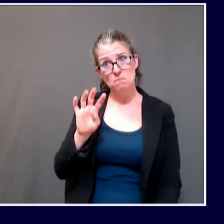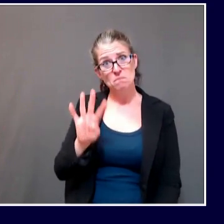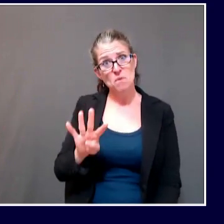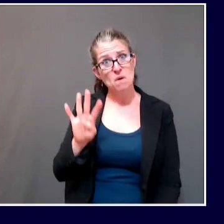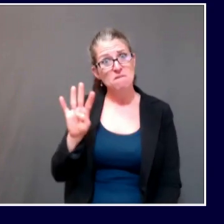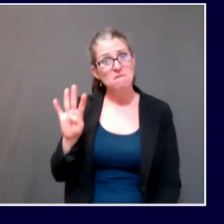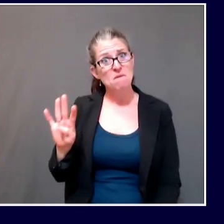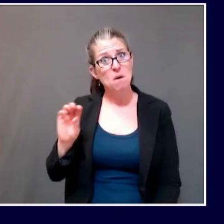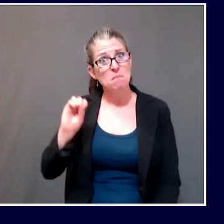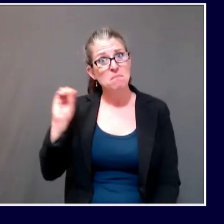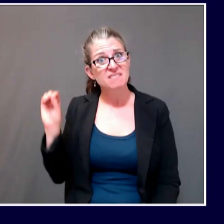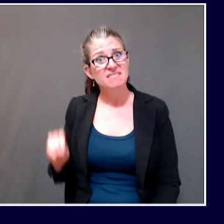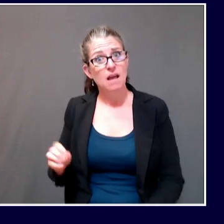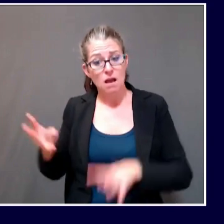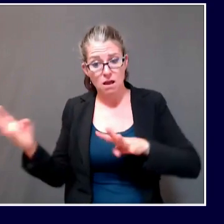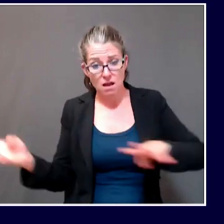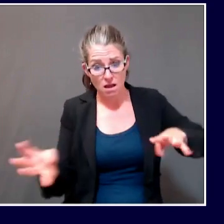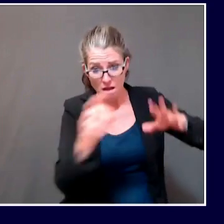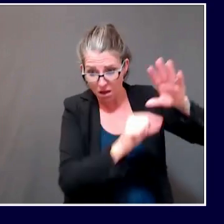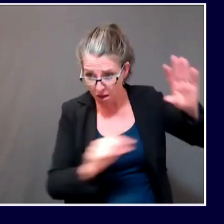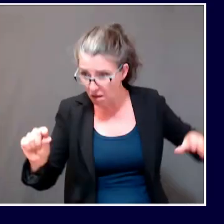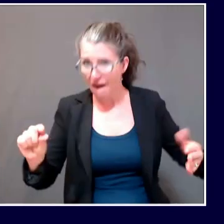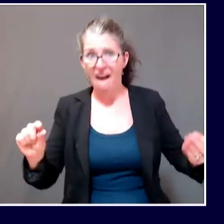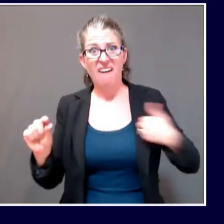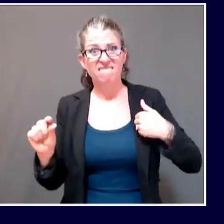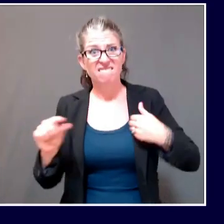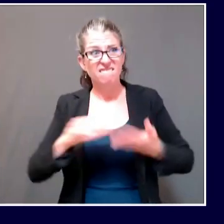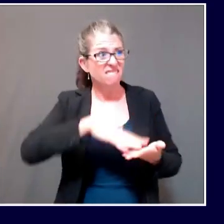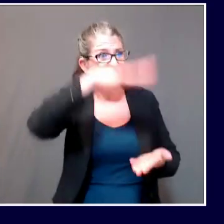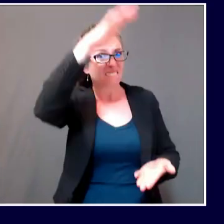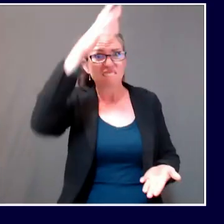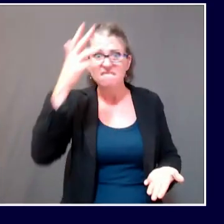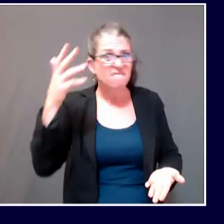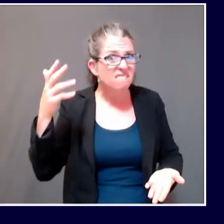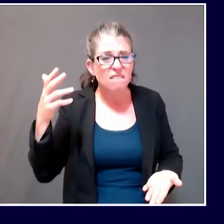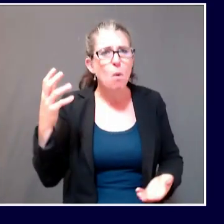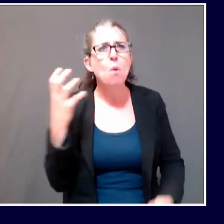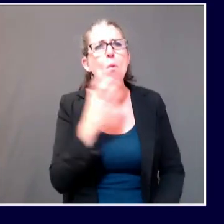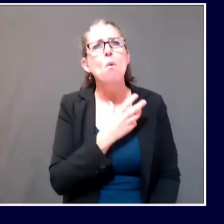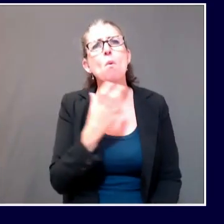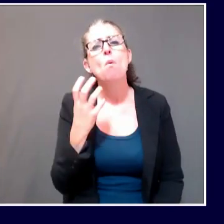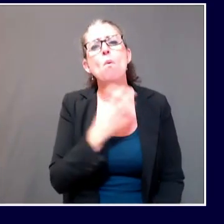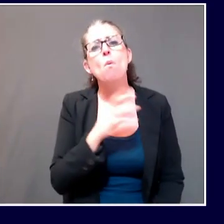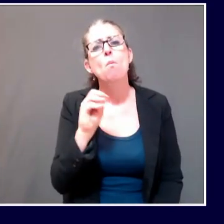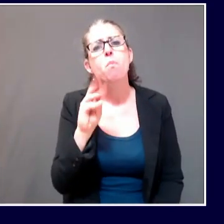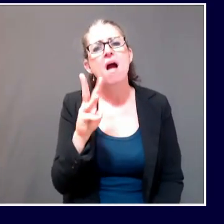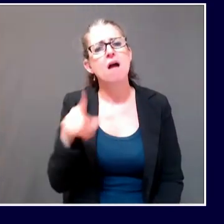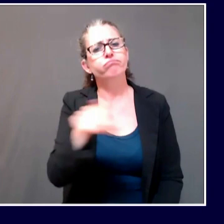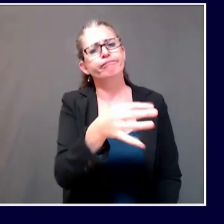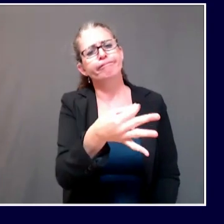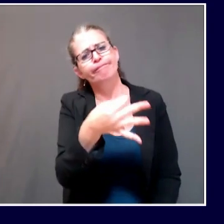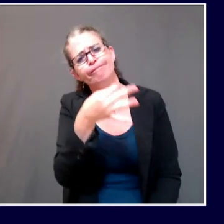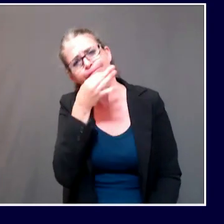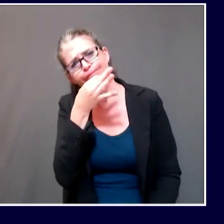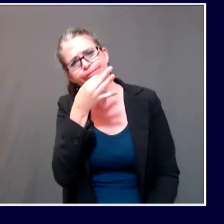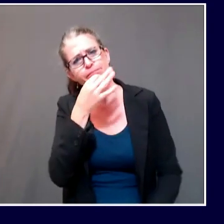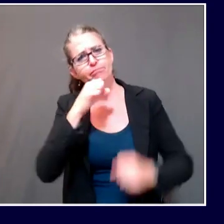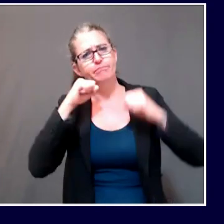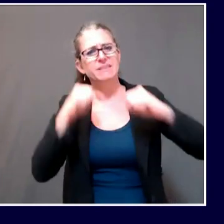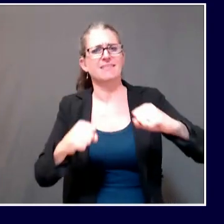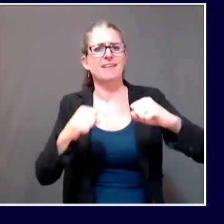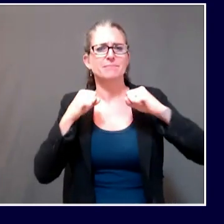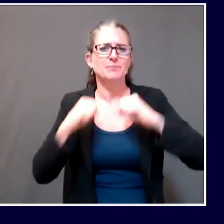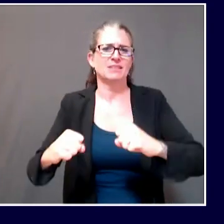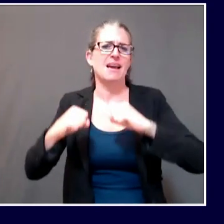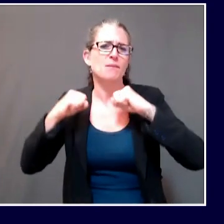and individuals across the state and families are protecting themselves and others and all of us. And that cooperation